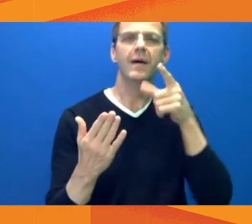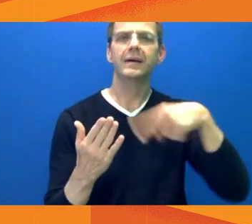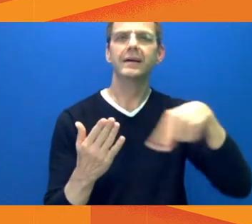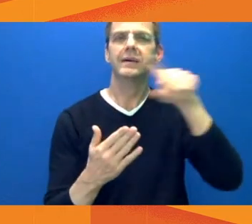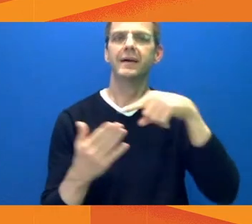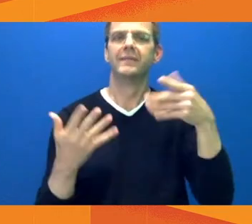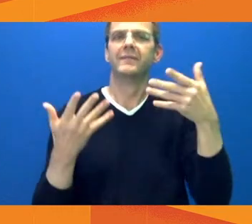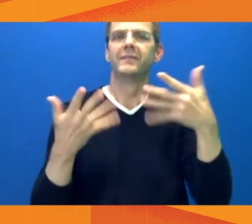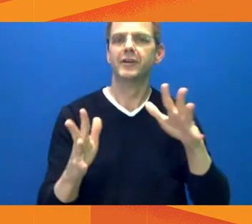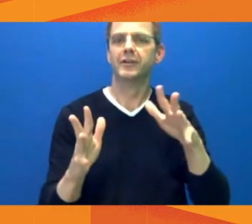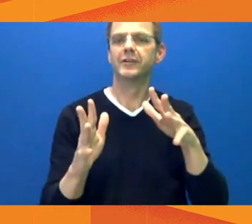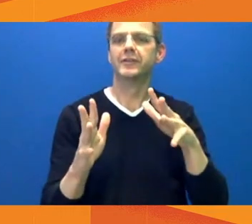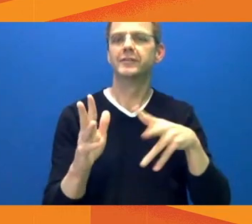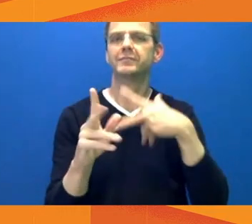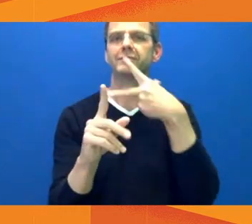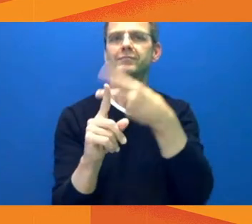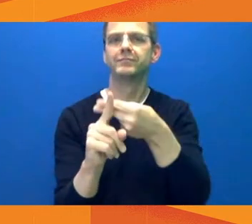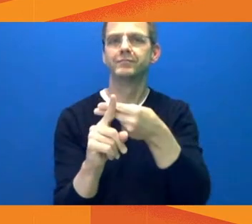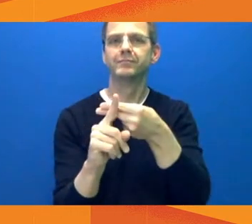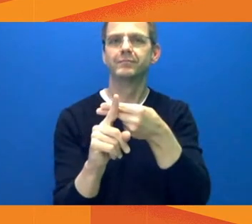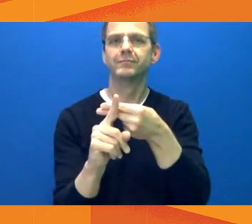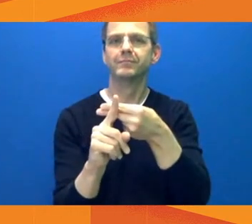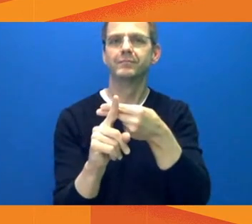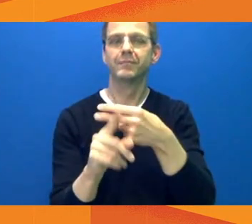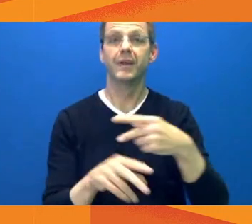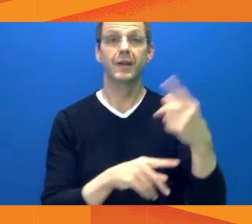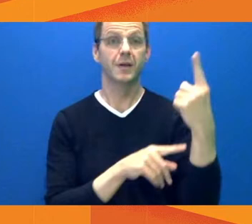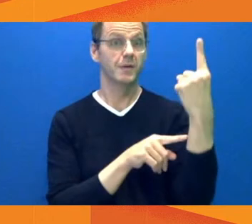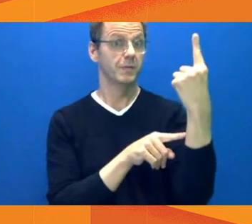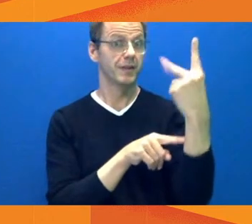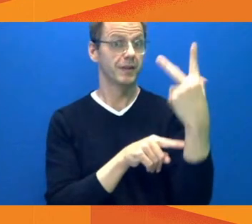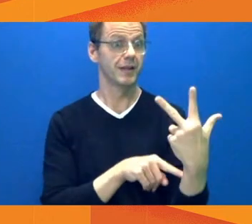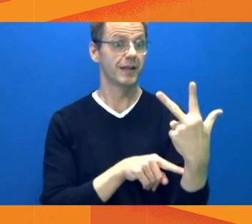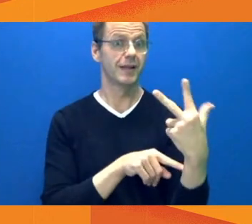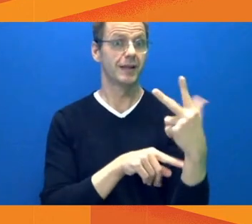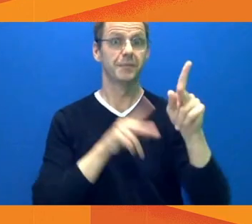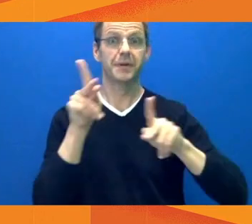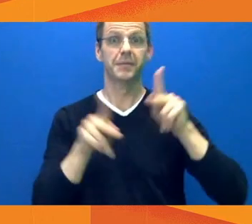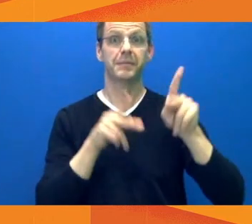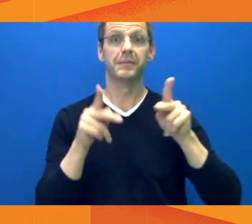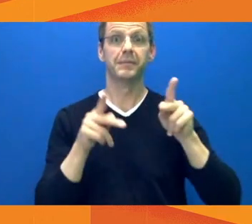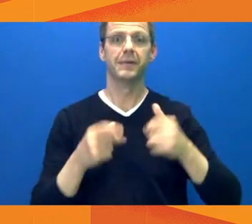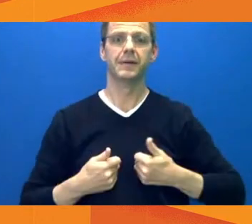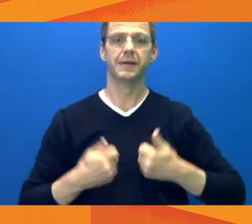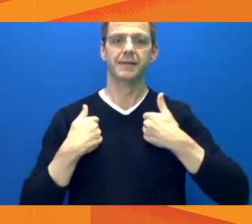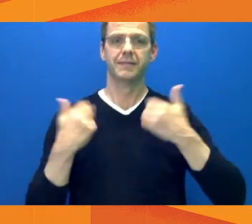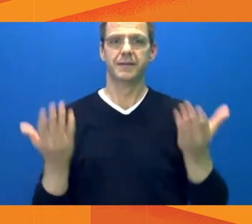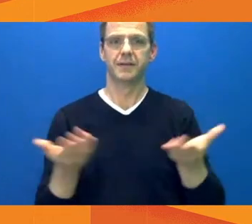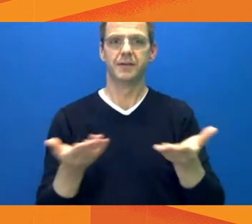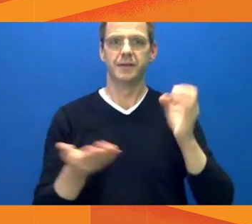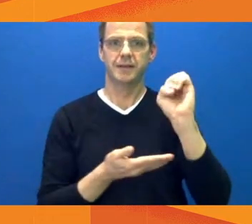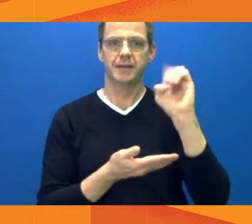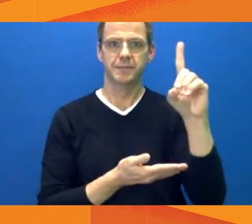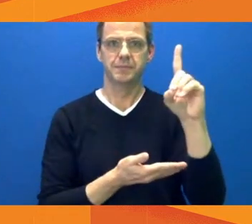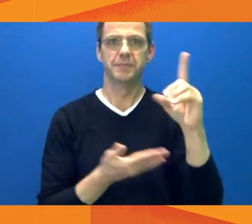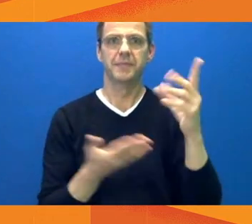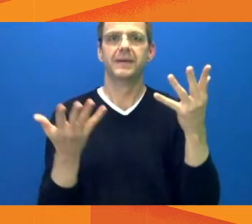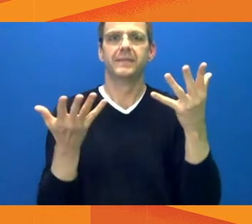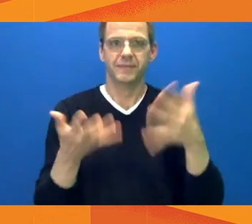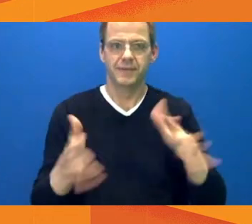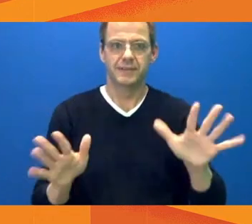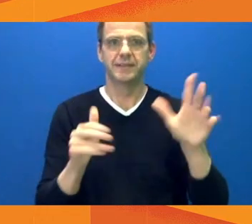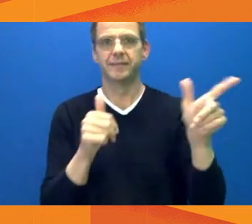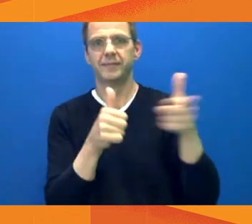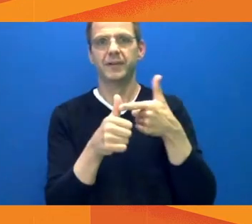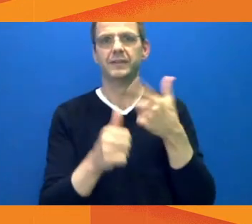100,000 people are now fully vaccinated. This is great progress. And we're still ahead of Calgary too. Now, I'm also so grateful